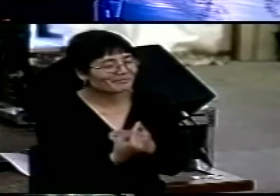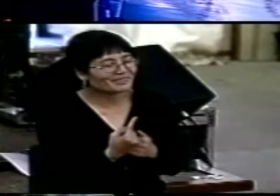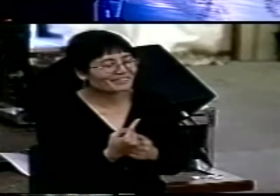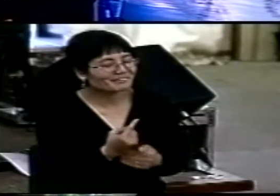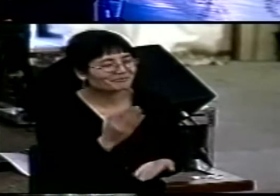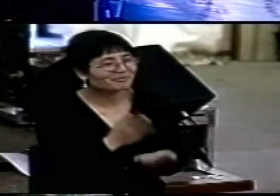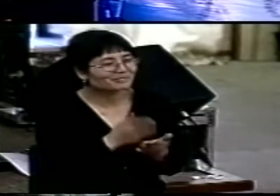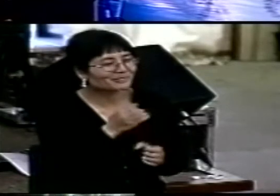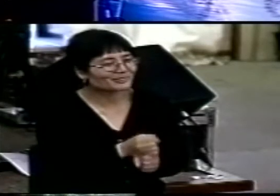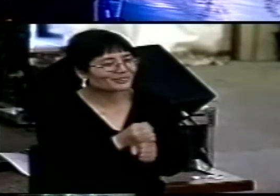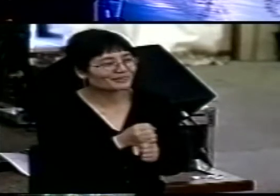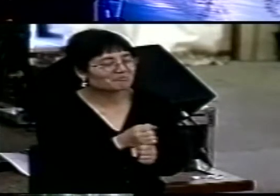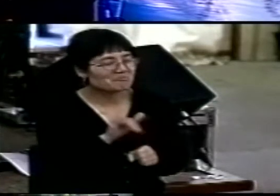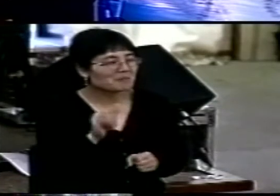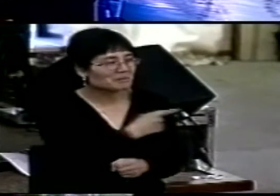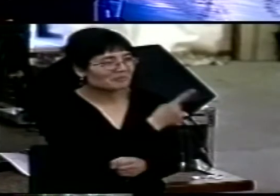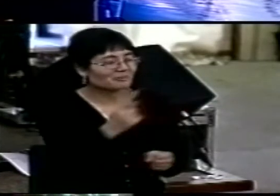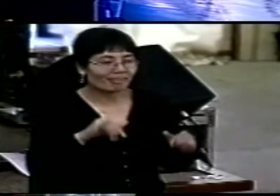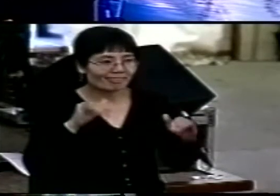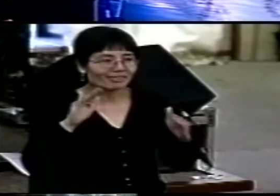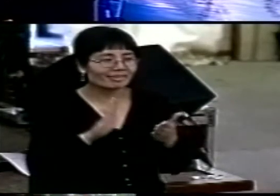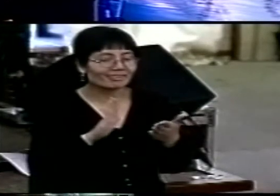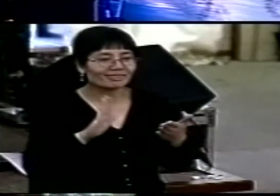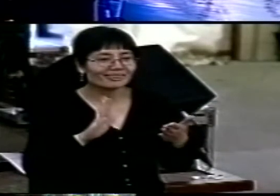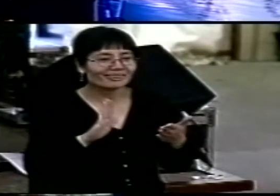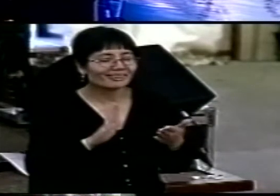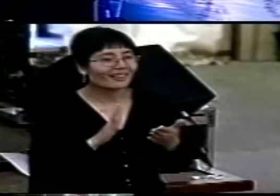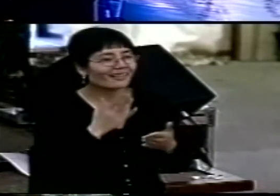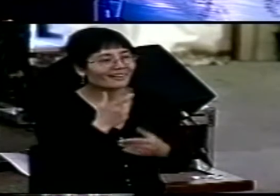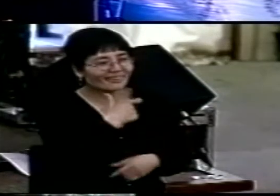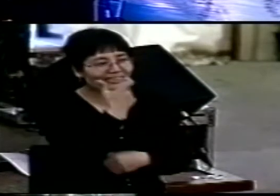Well, you may laugh, but we're the only ones who guarantee your money back.